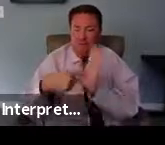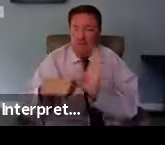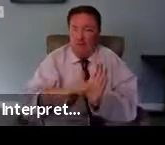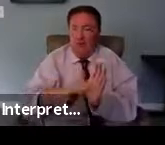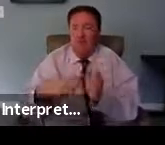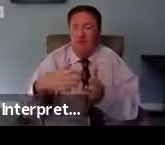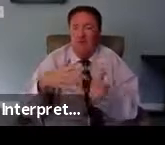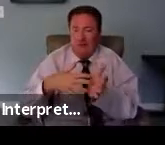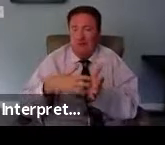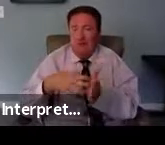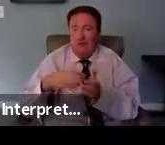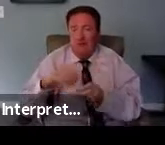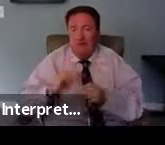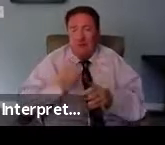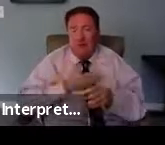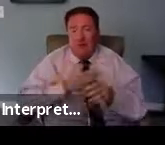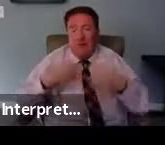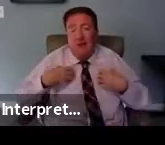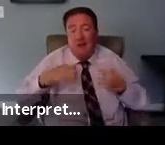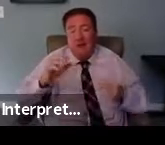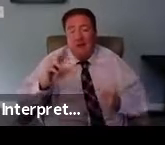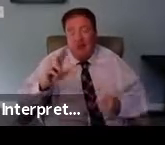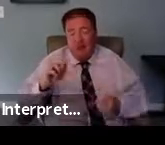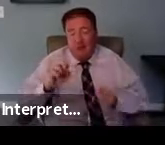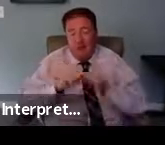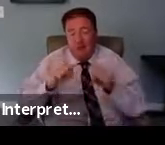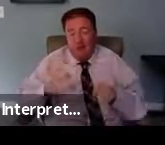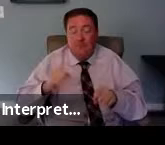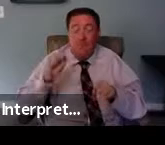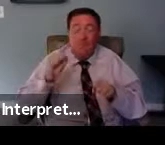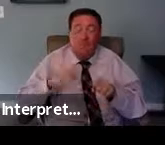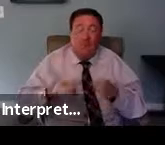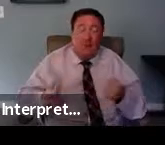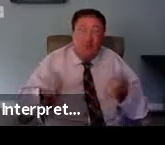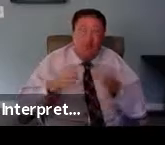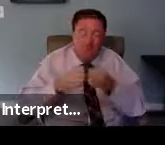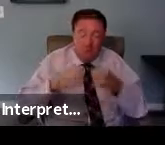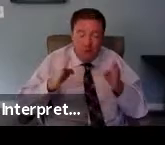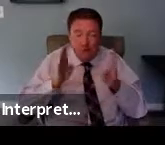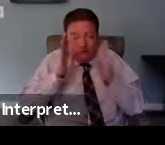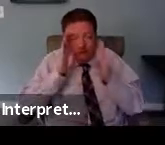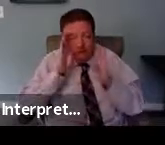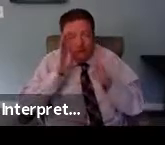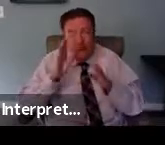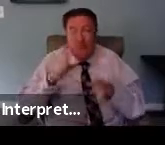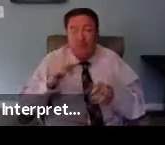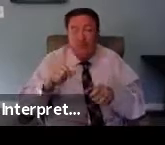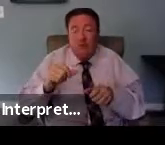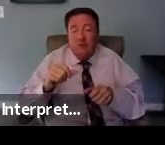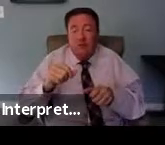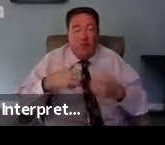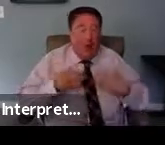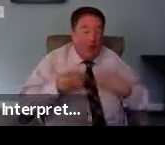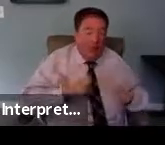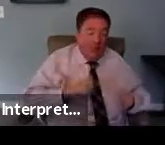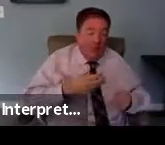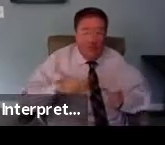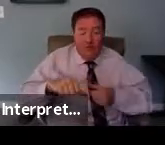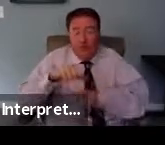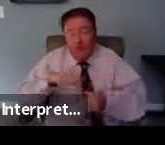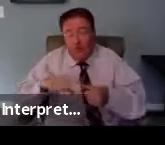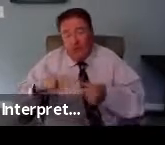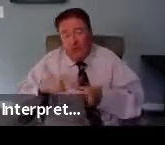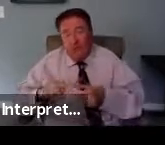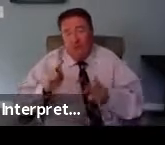need continued attention to the health care and social needs of people living with HIV who experience the